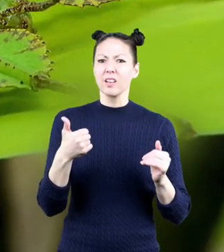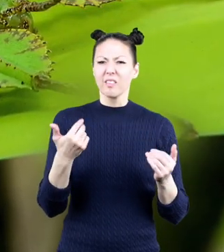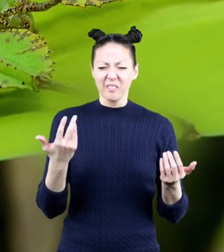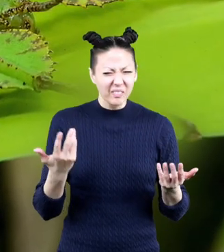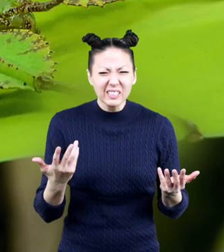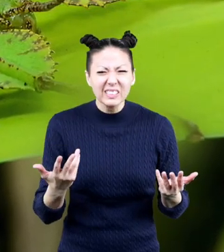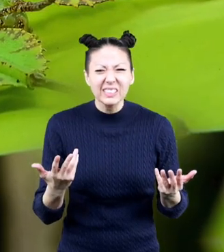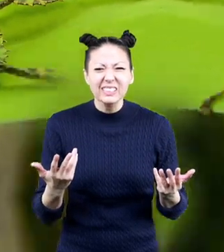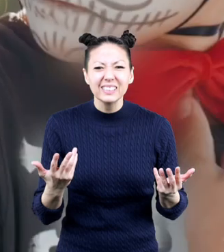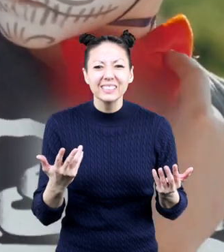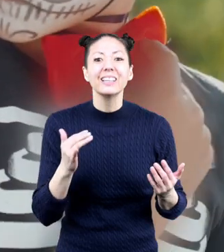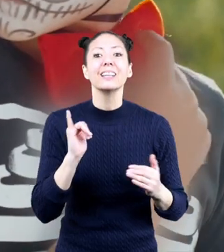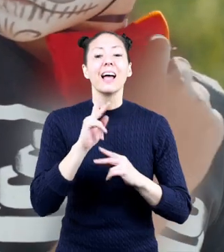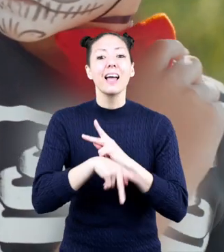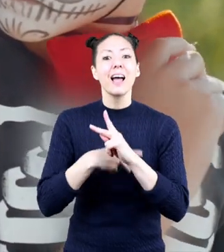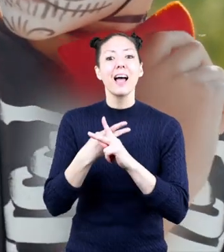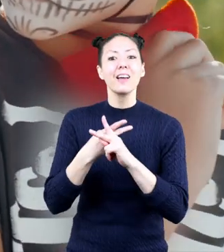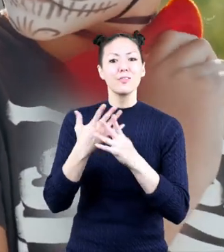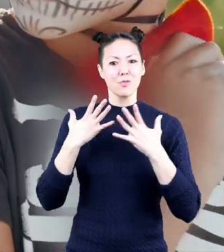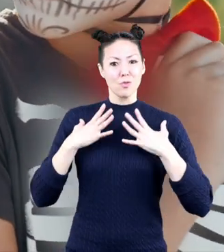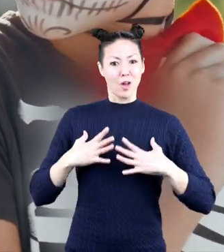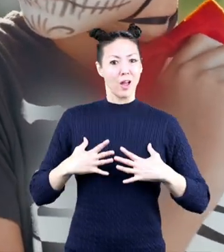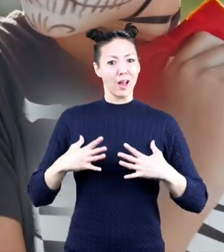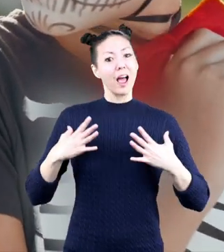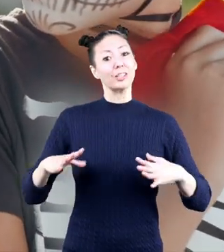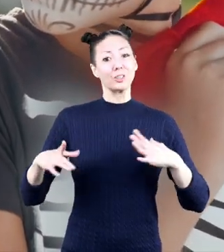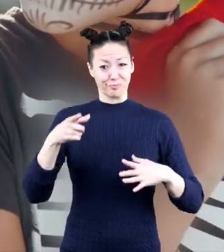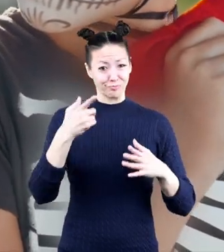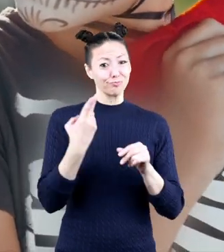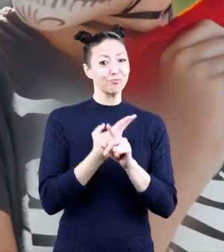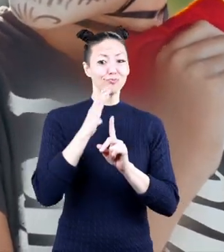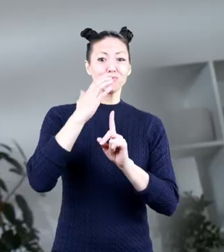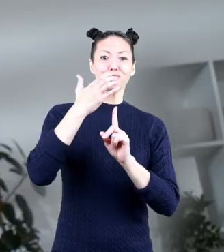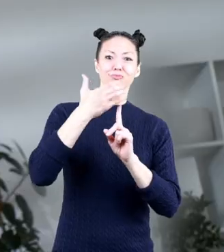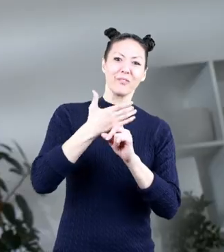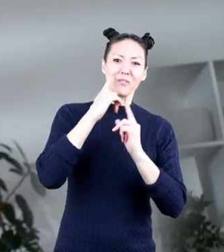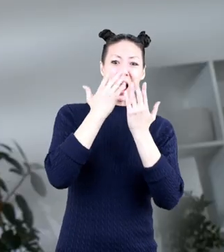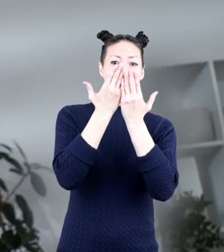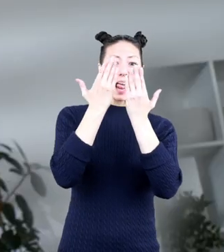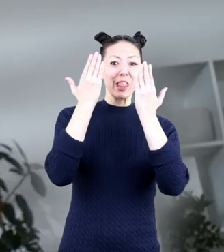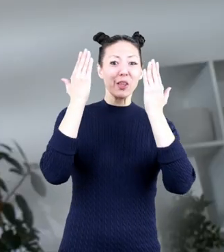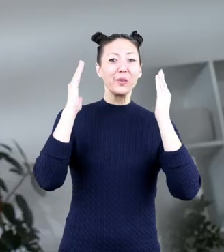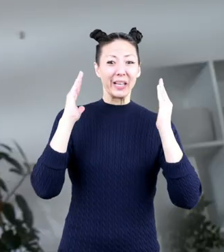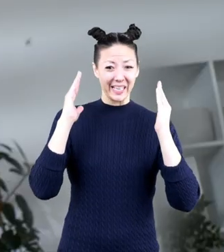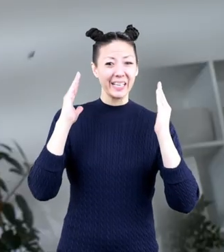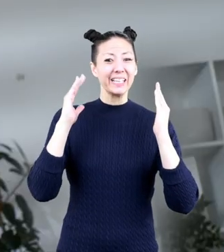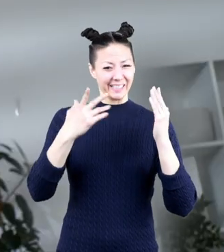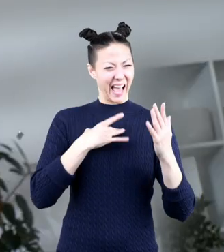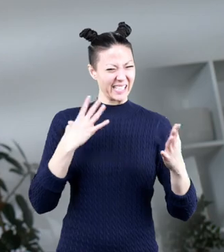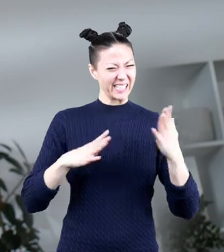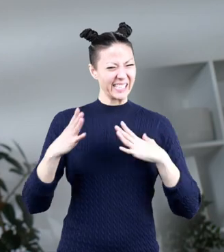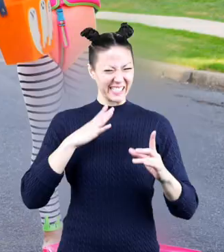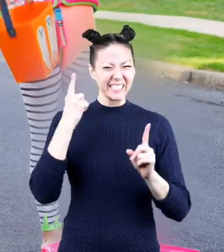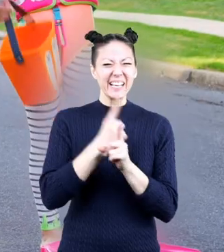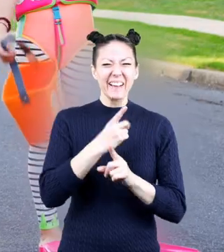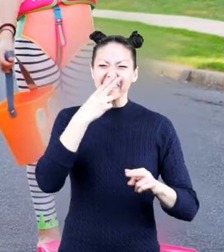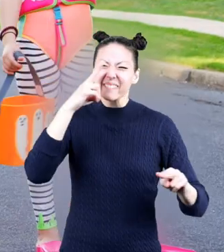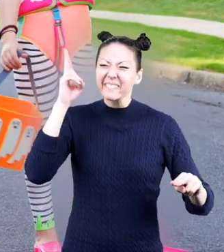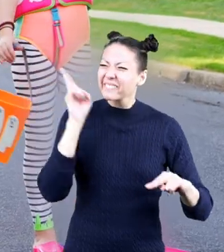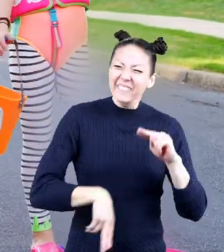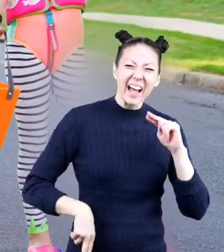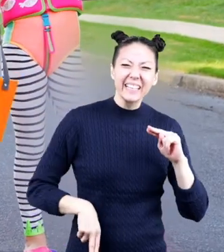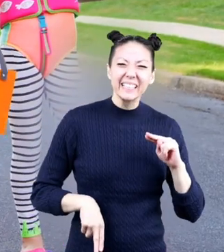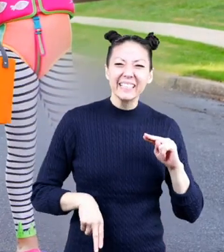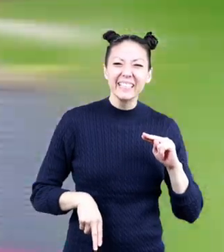really is. It's kind of like wearing a costume on Halloween. Do you like to dress up on Halloween? It's